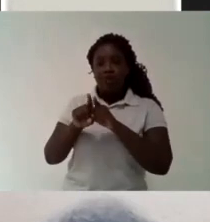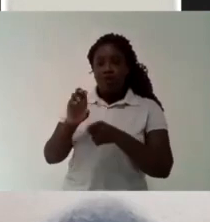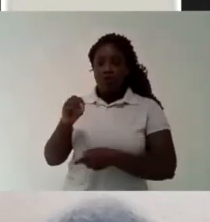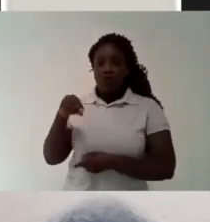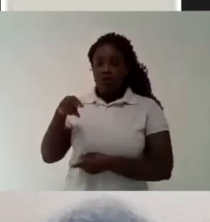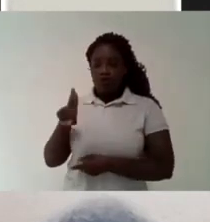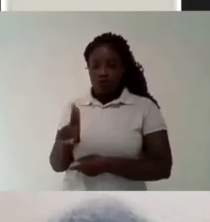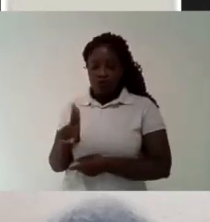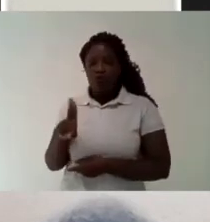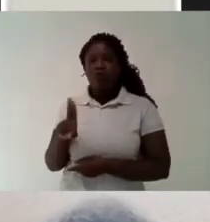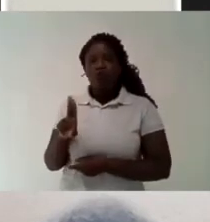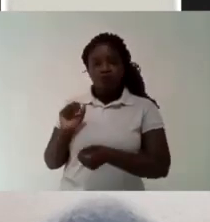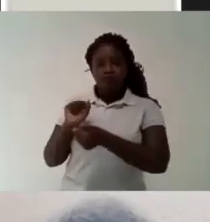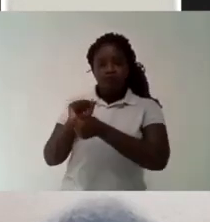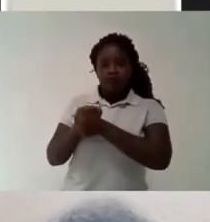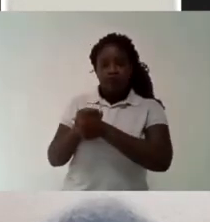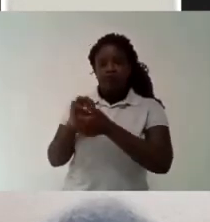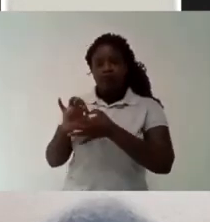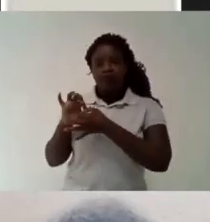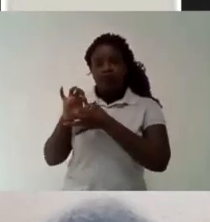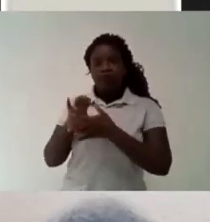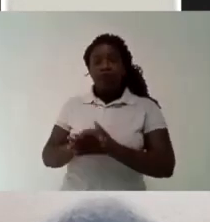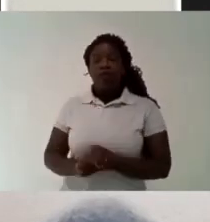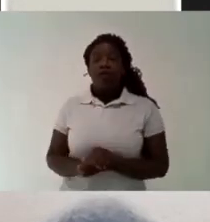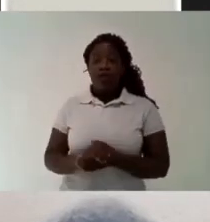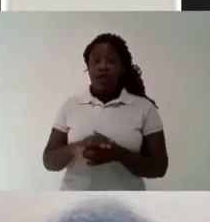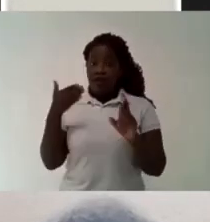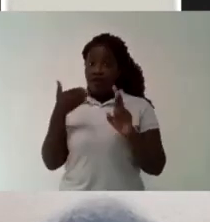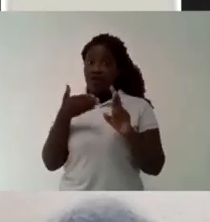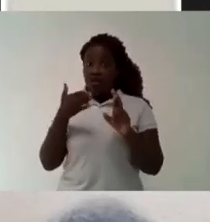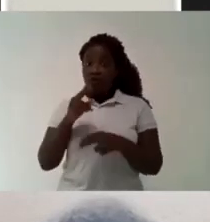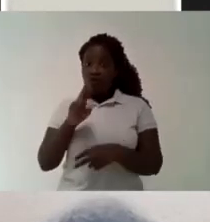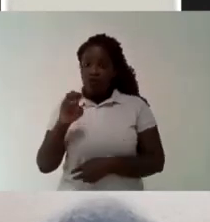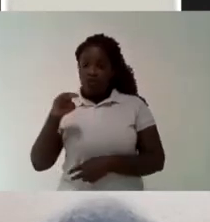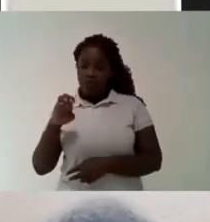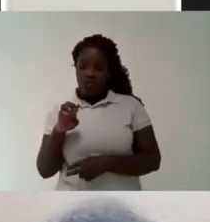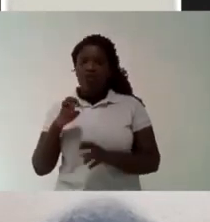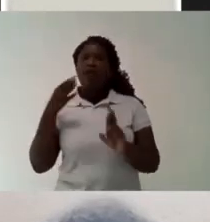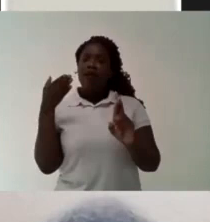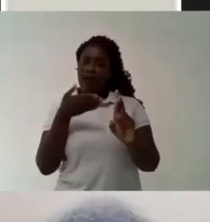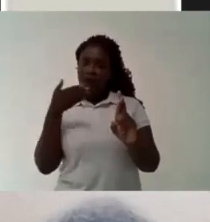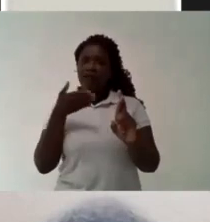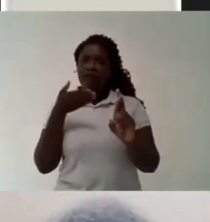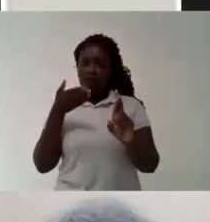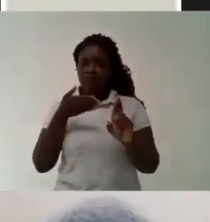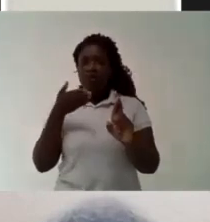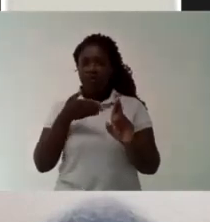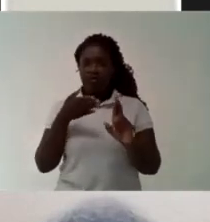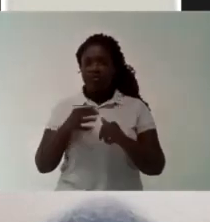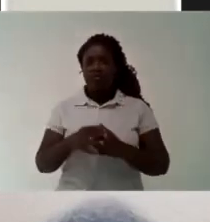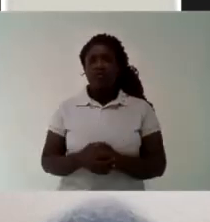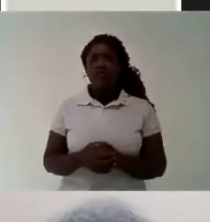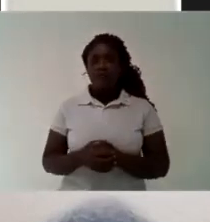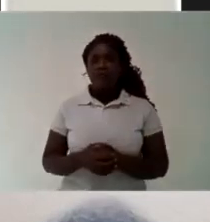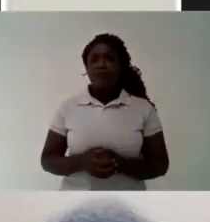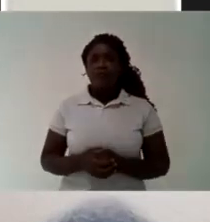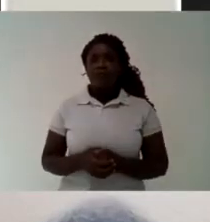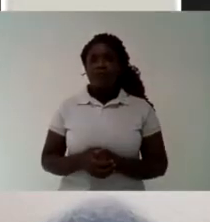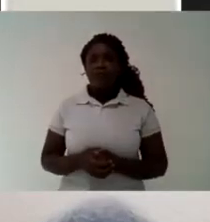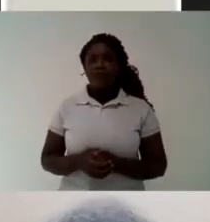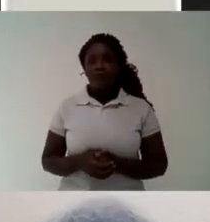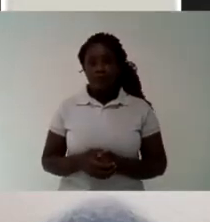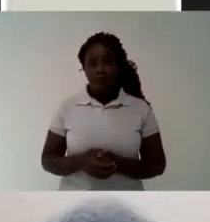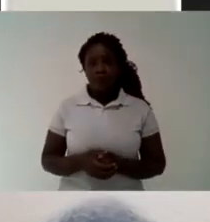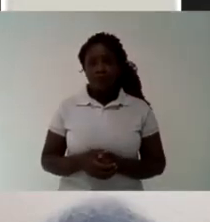relation to what the university represents to the people today So the university has